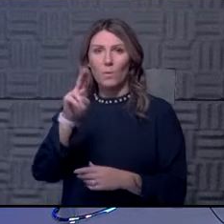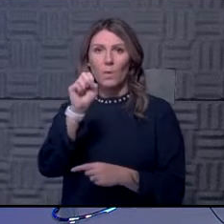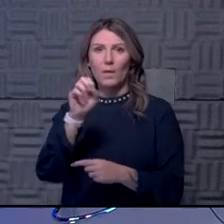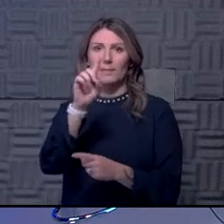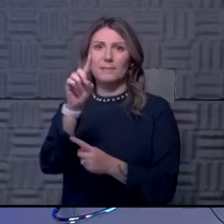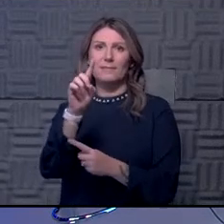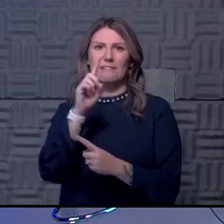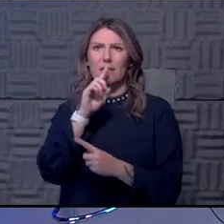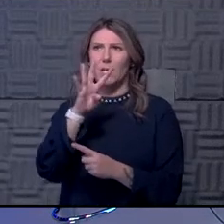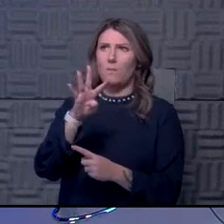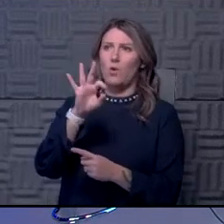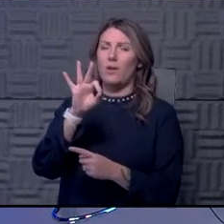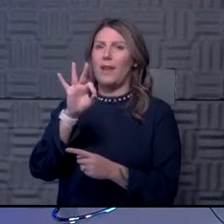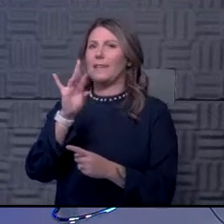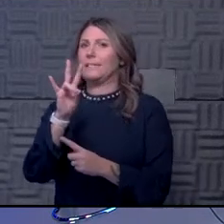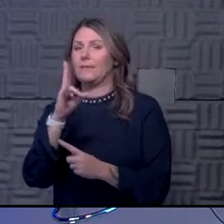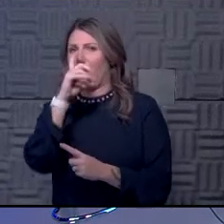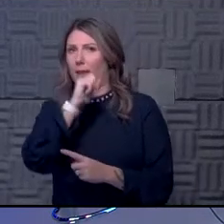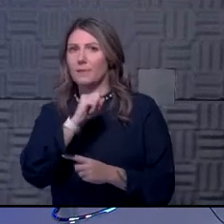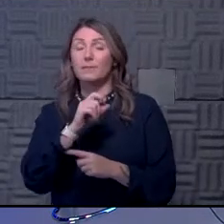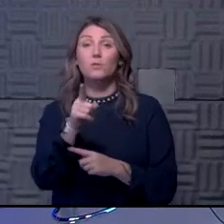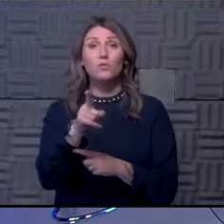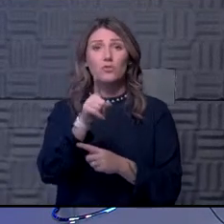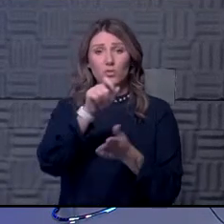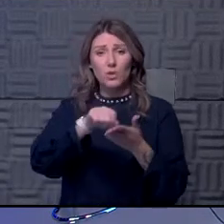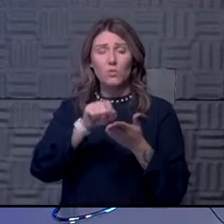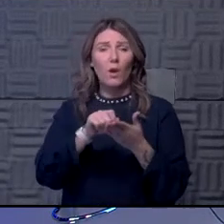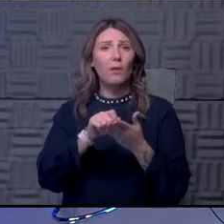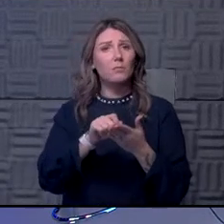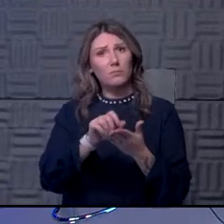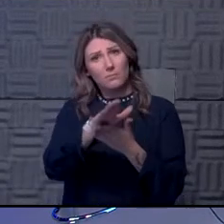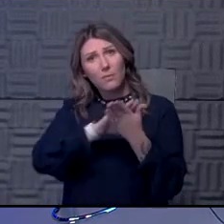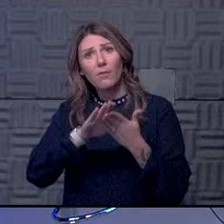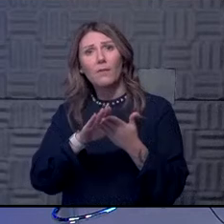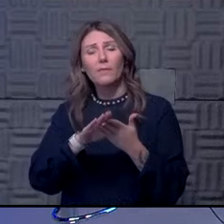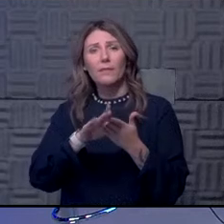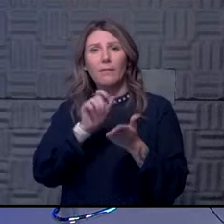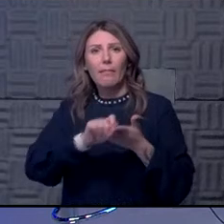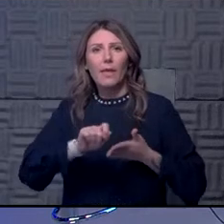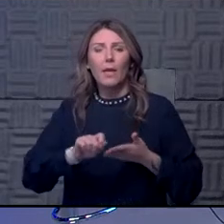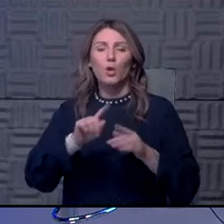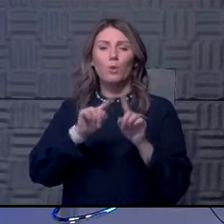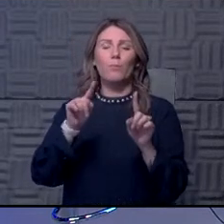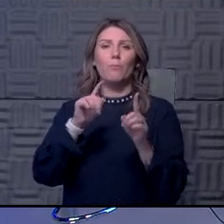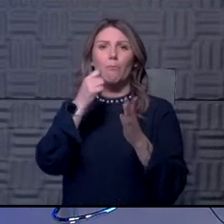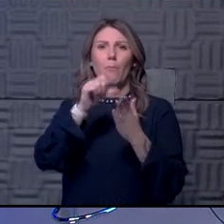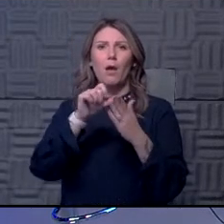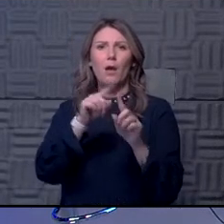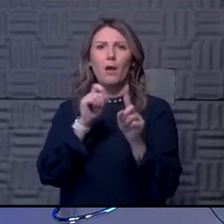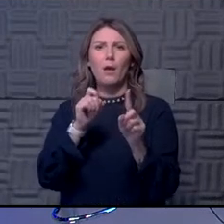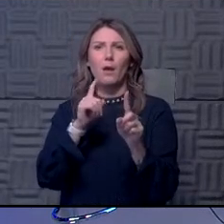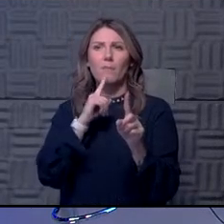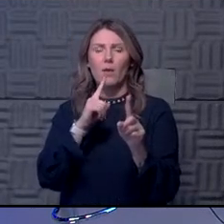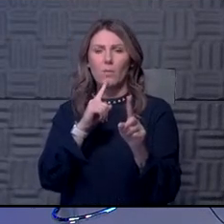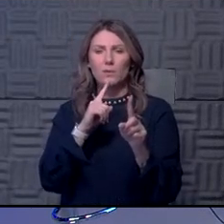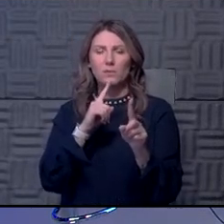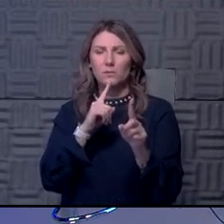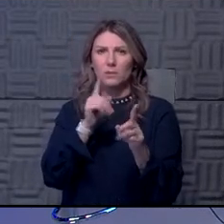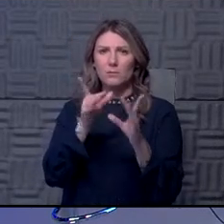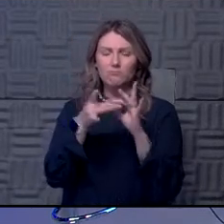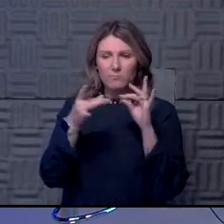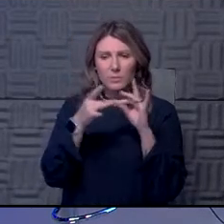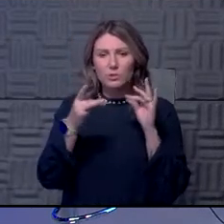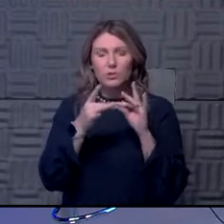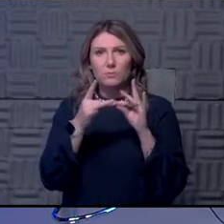I'm guessing 497. And she wrote me this very lovely, uh, letter, but I'm going to jump right to the heart of it,